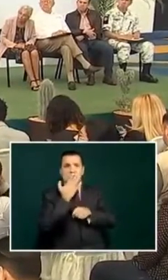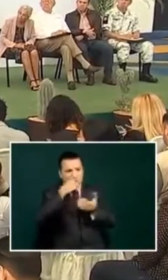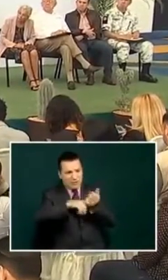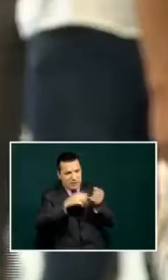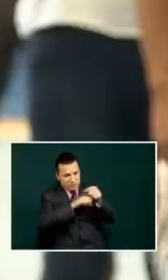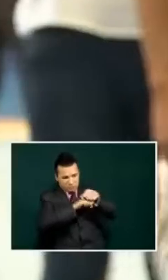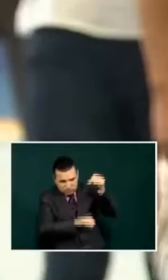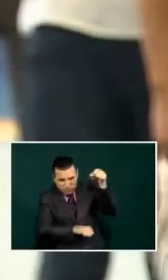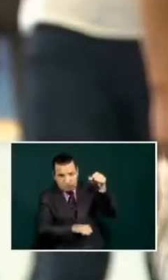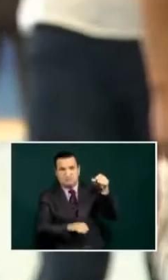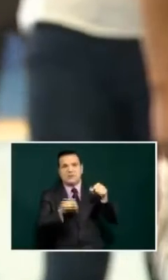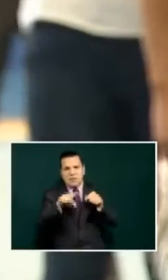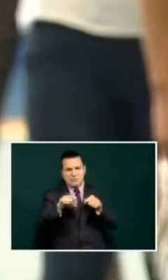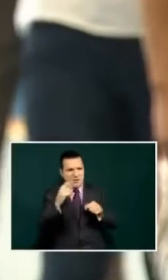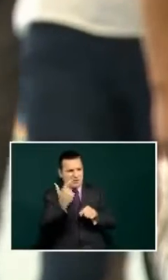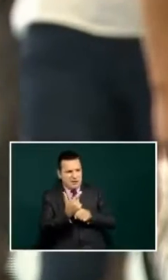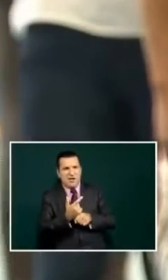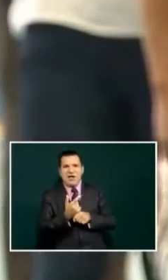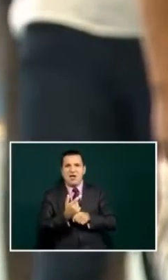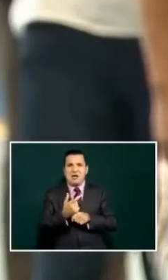so that these violent